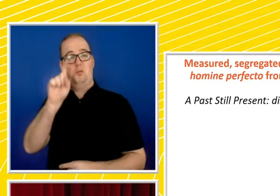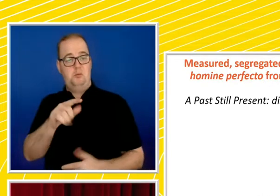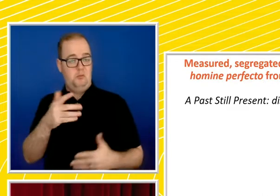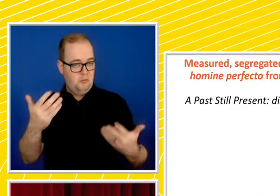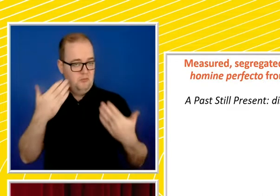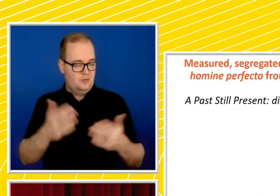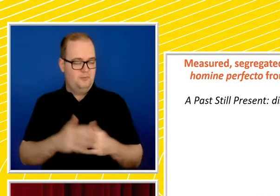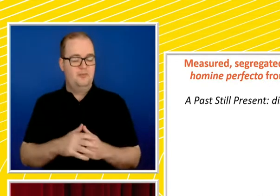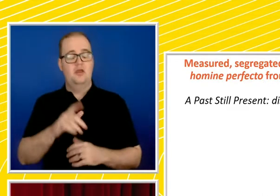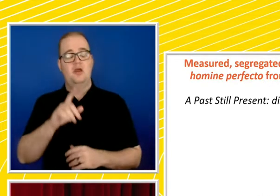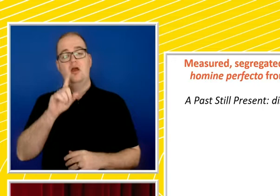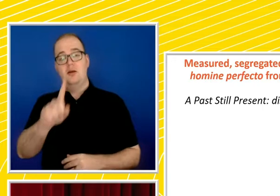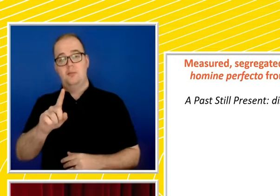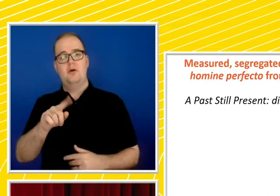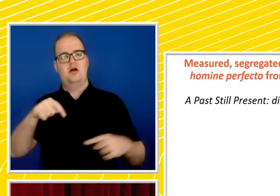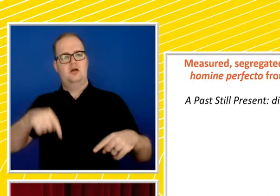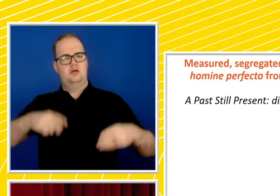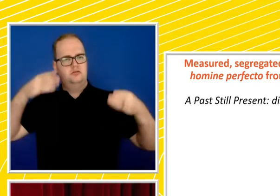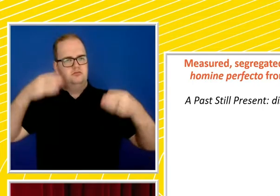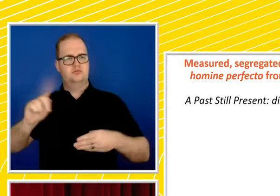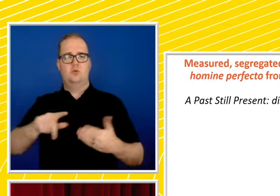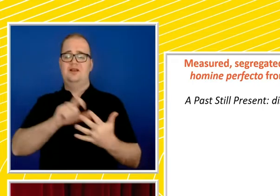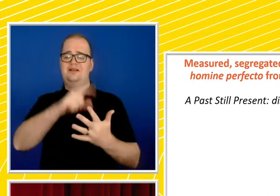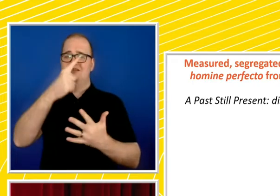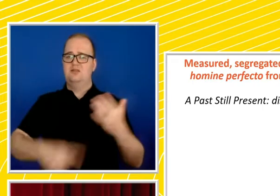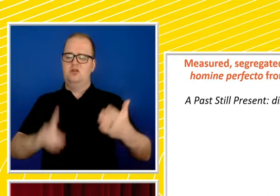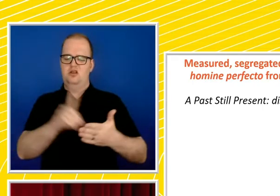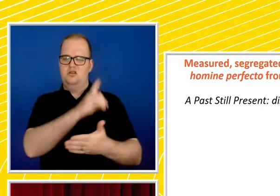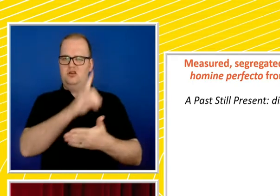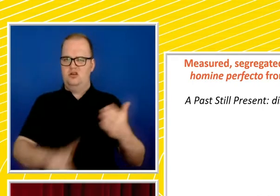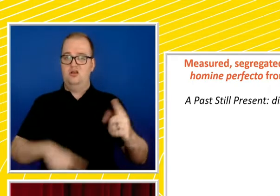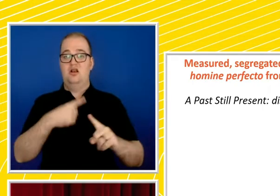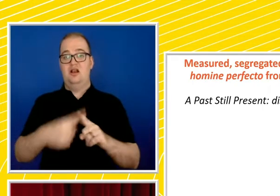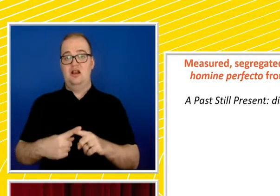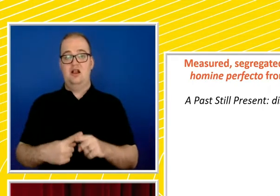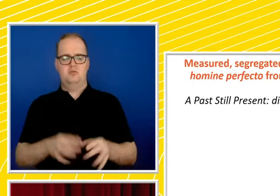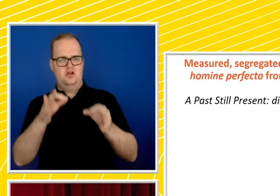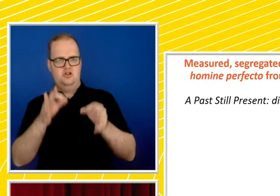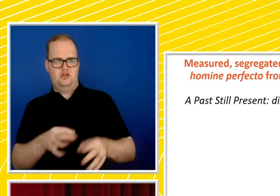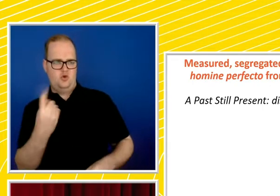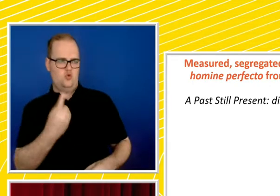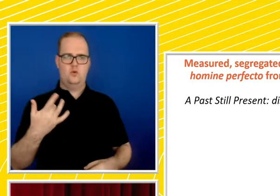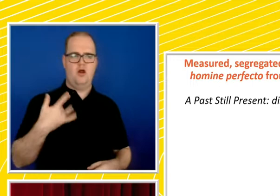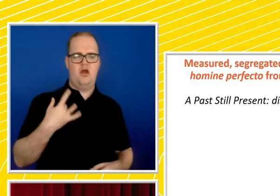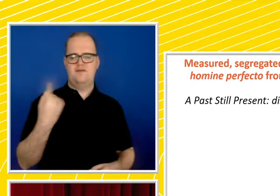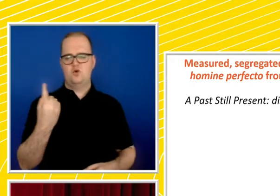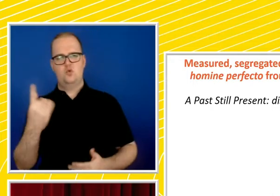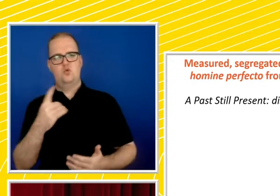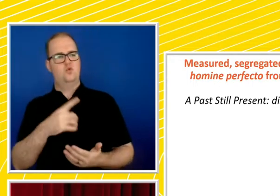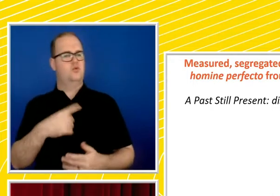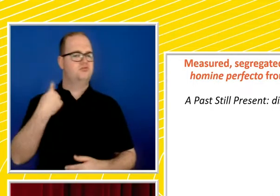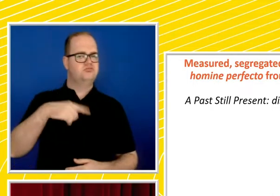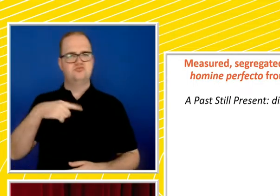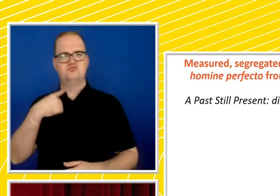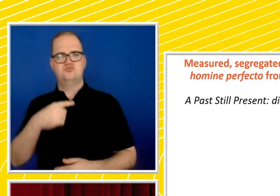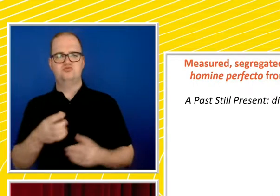and Eugenics from the Nazi Third Reich to COVID-19. And the